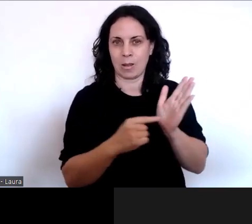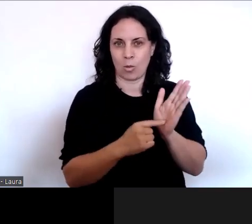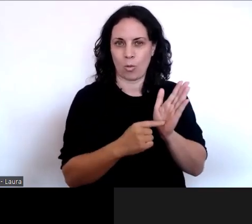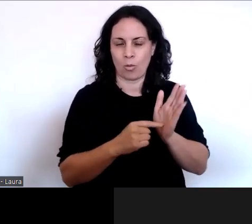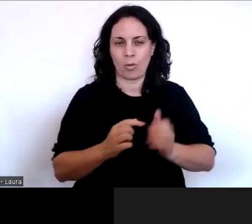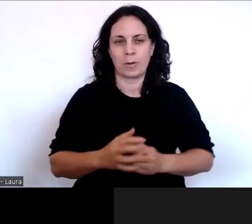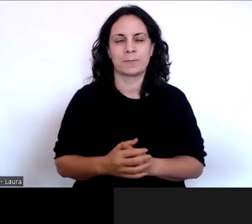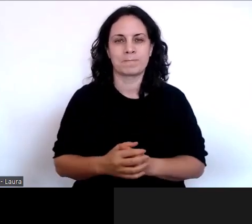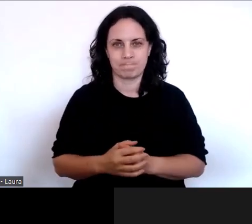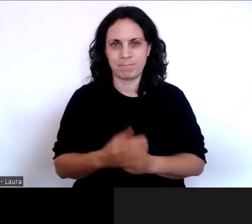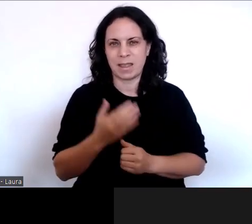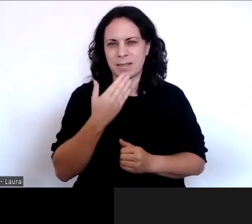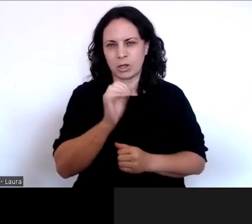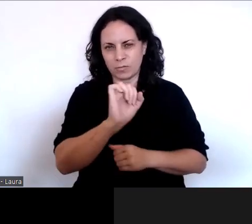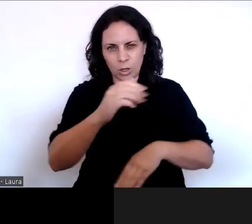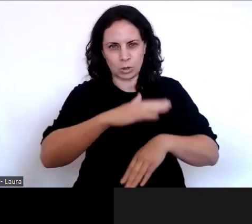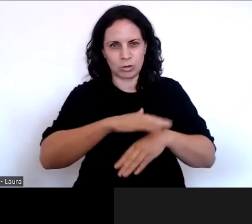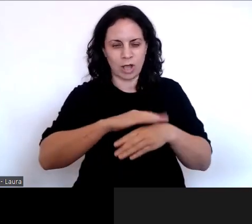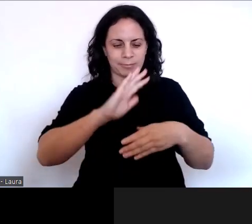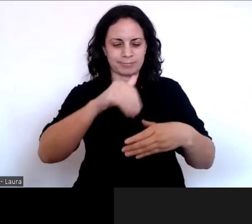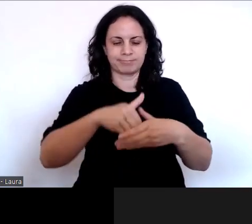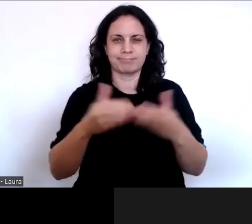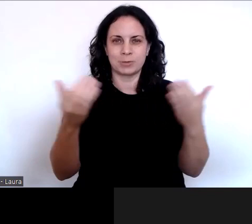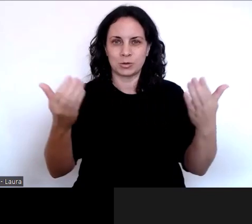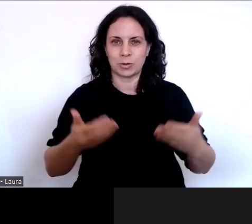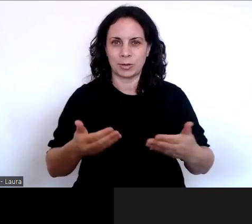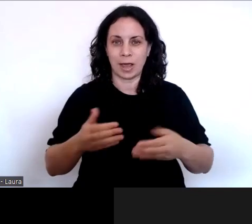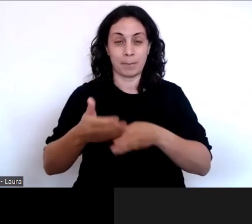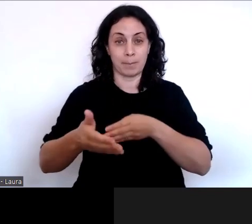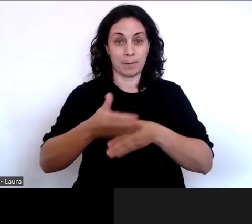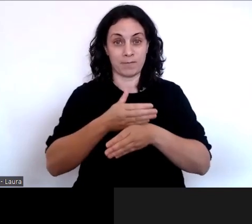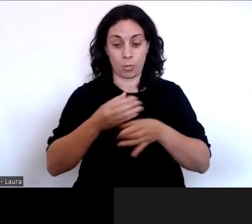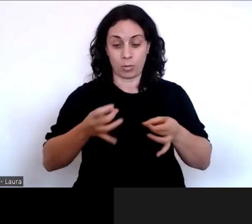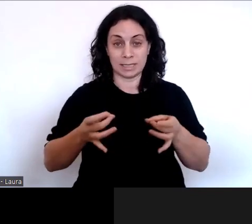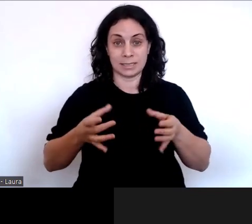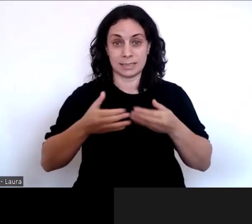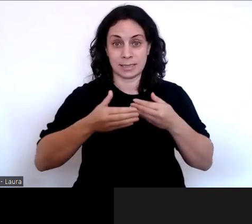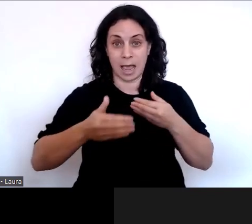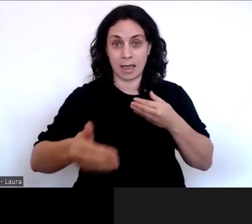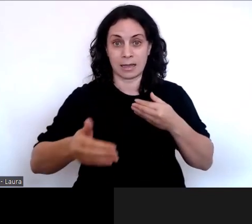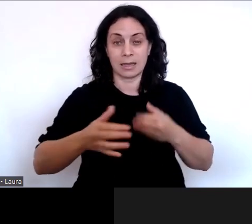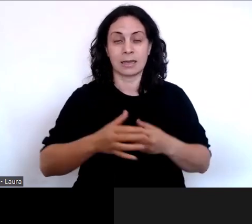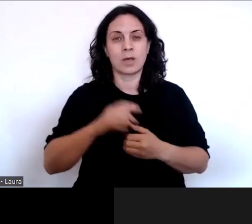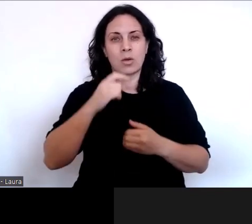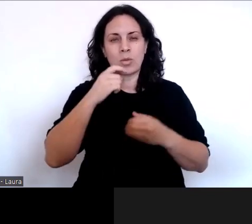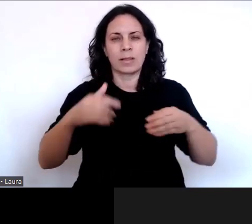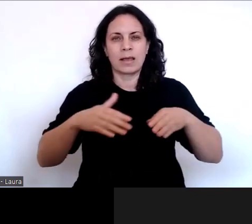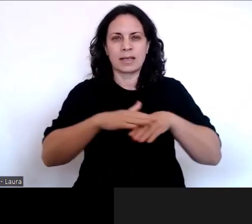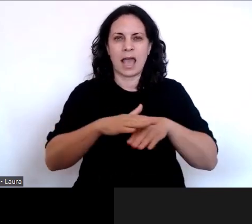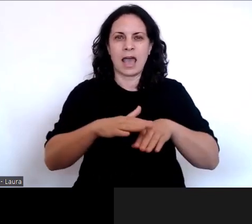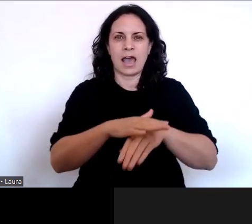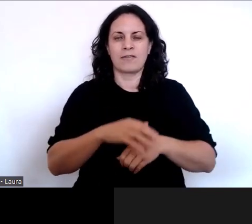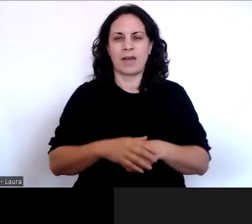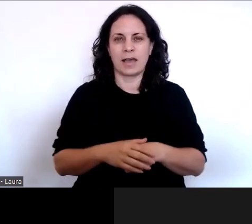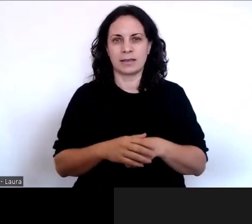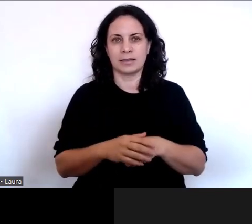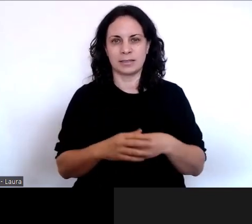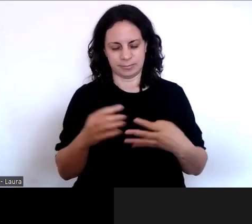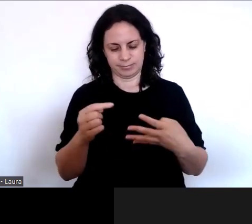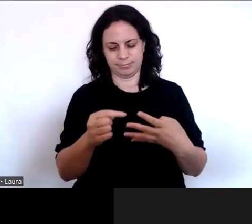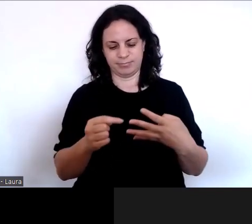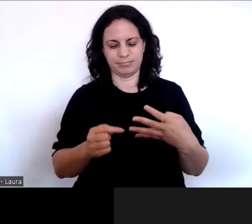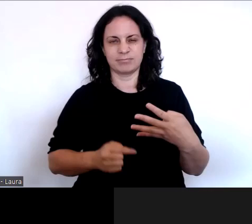this evening. Before we get into things we'll just cover four brief housekeeping